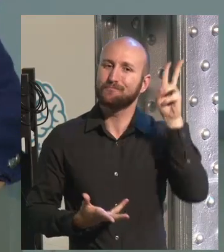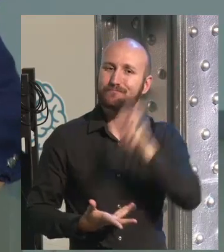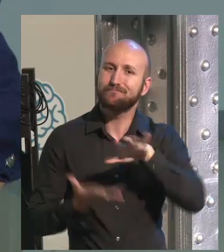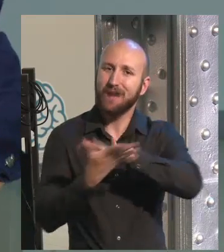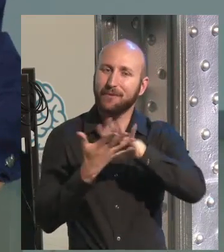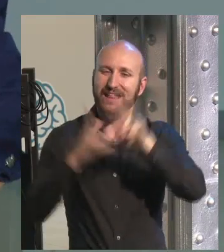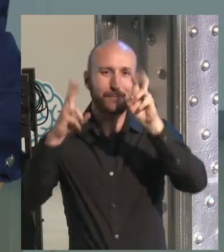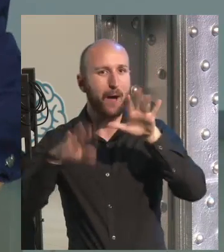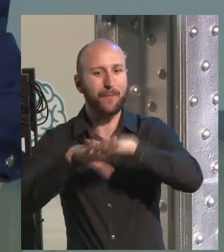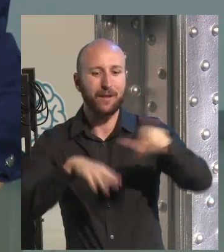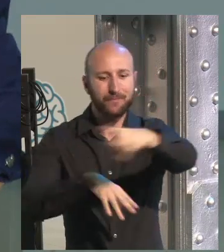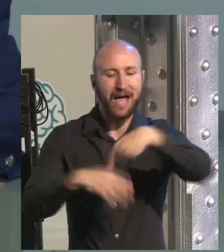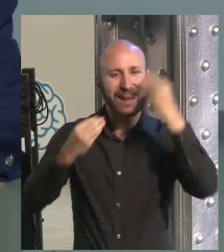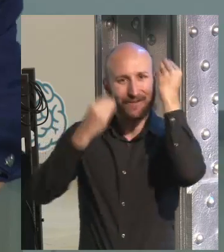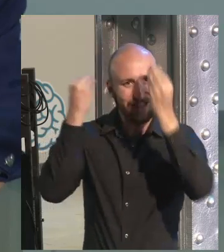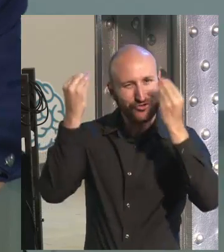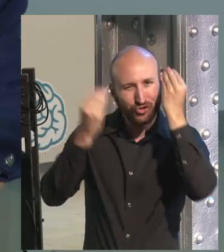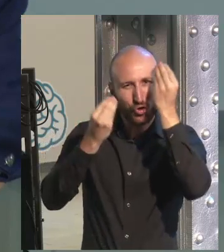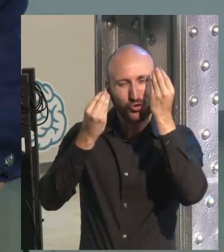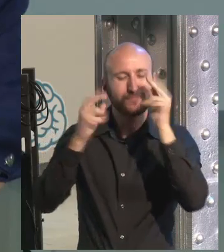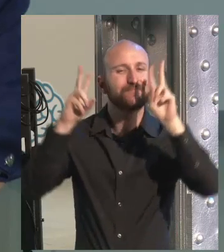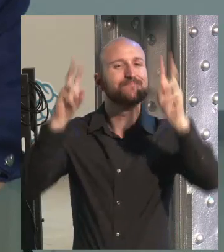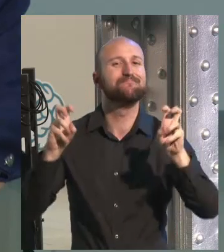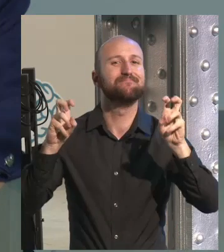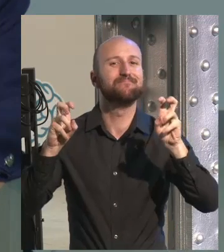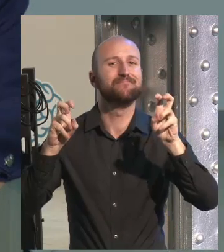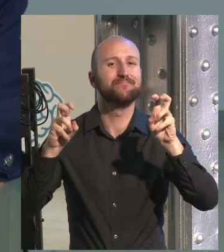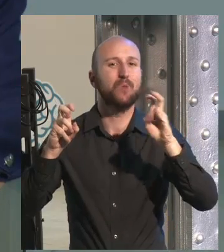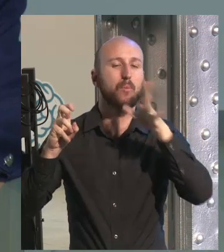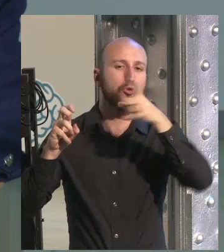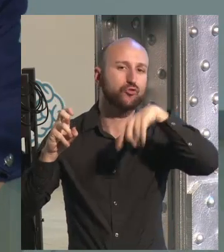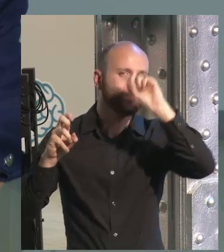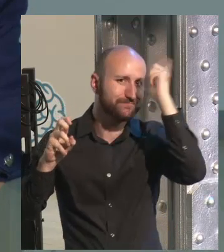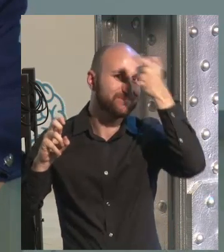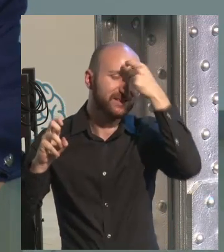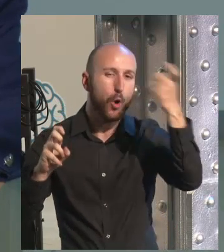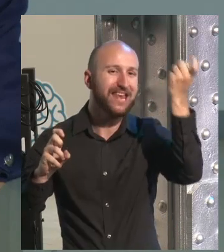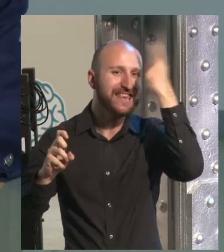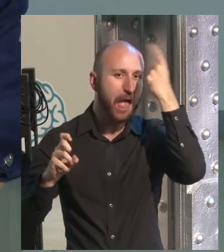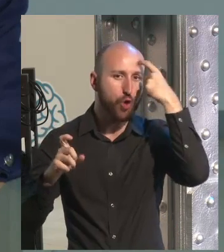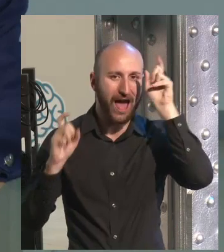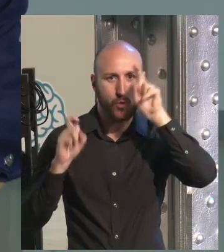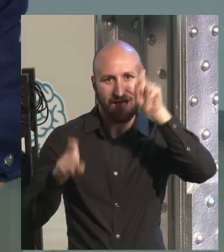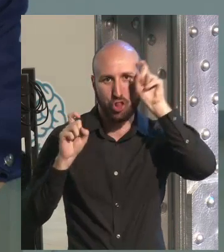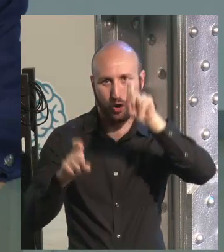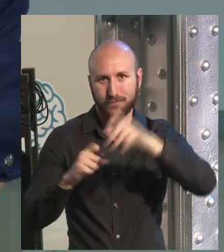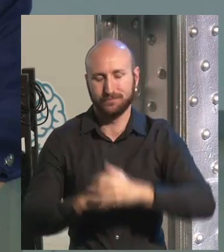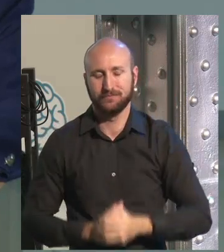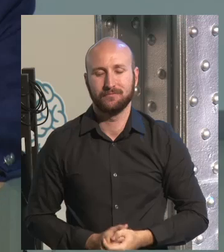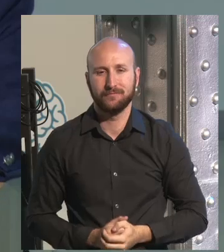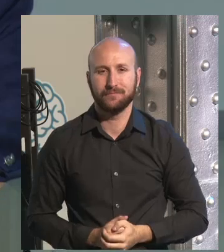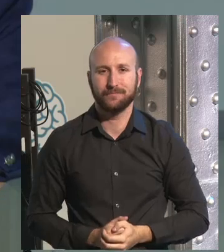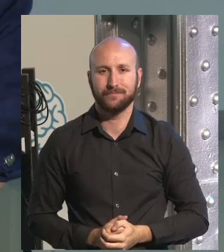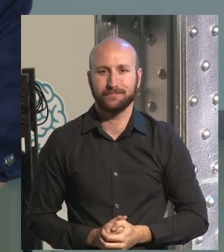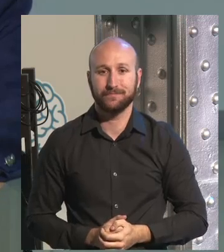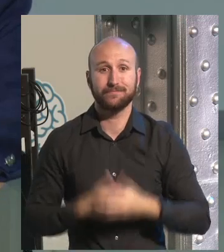indeed, I wanted to talk about and to tackle what I understand